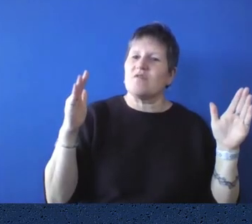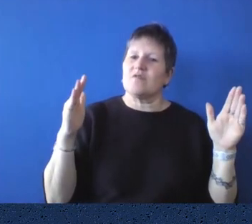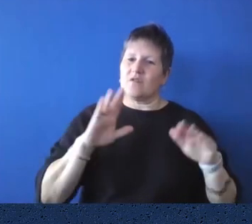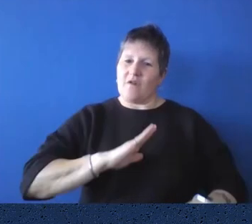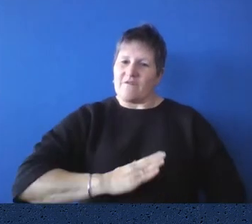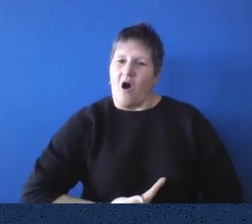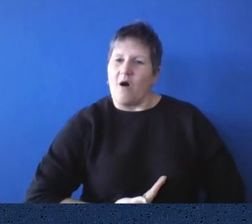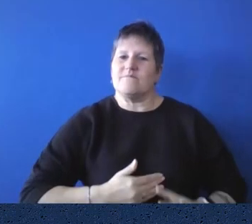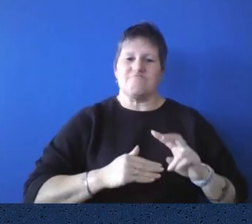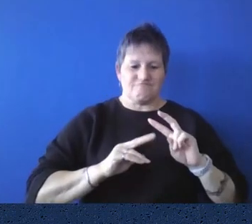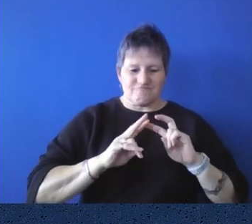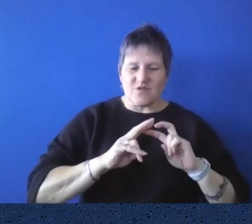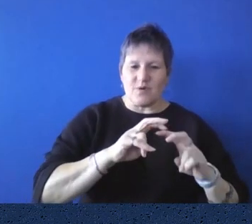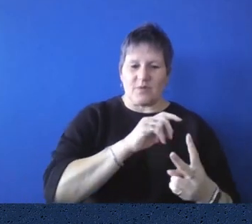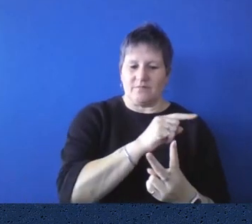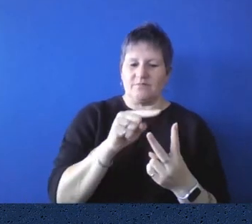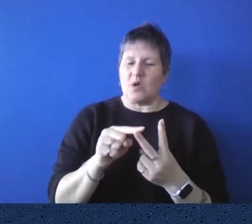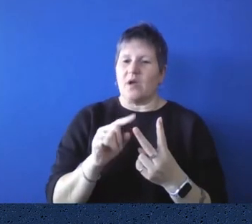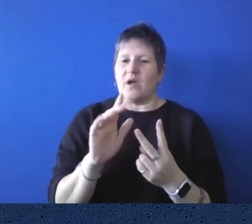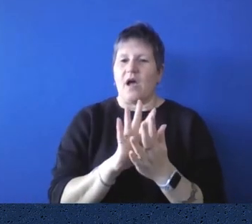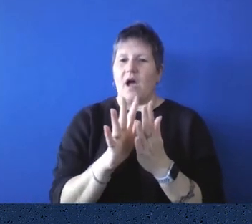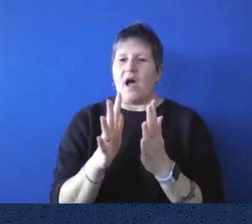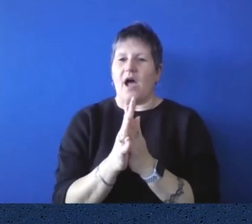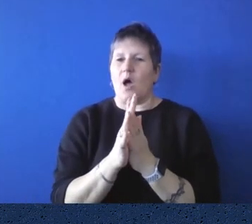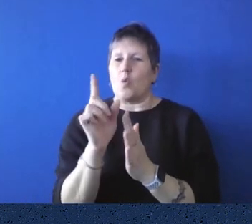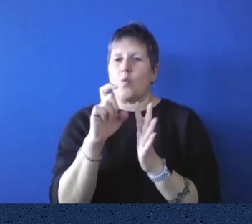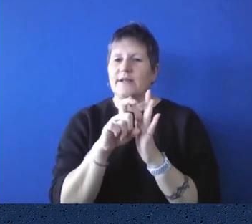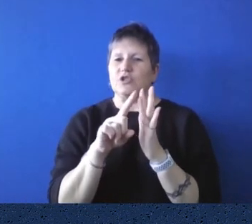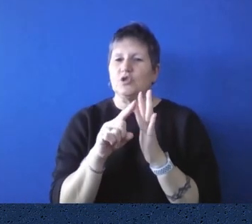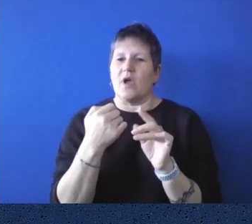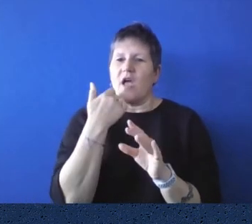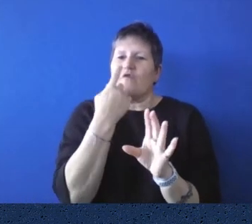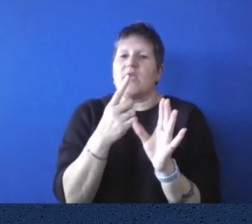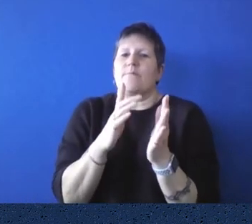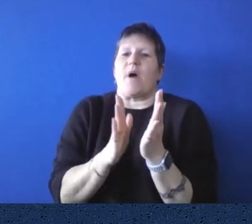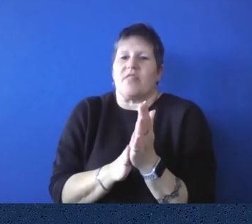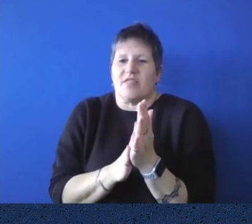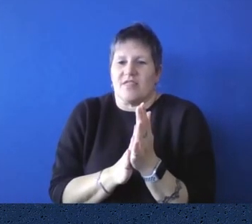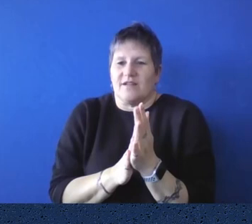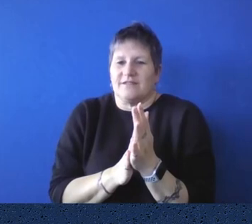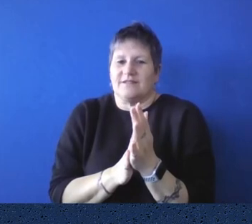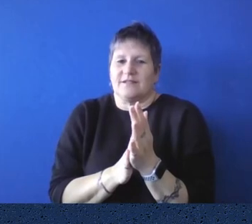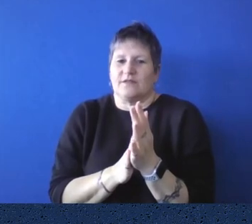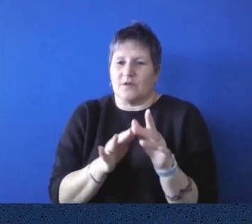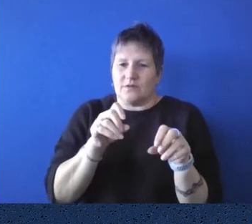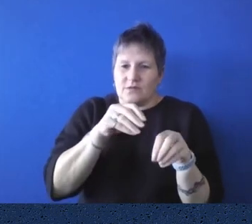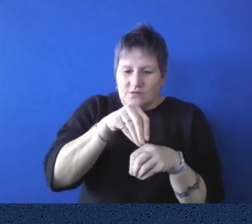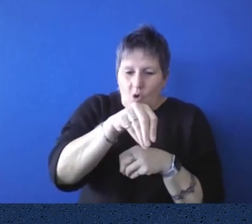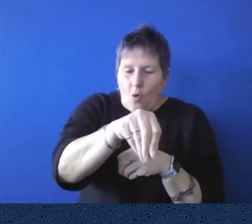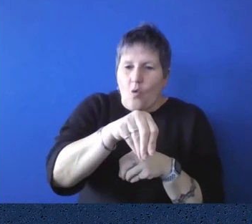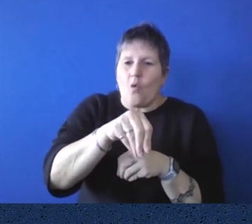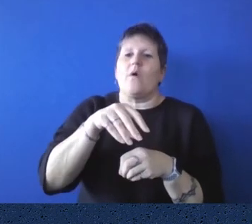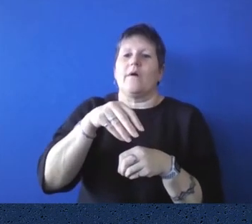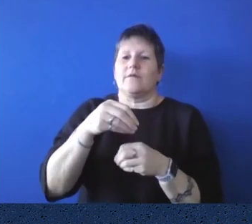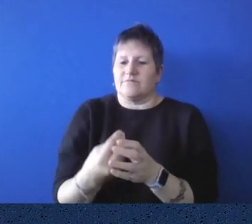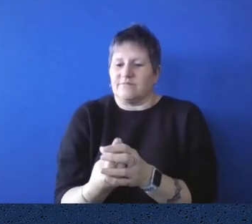chapters are what you do in each, um, each month of the year in terms of, uh, sowing and reaping your, your